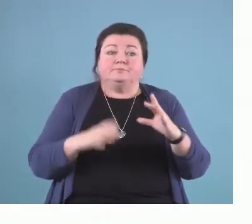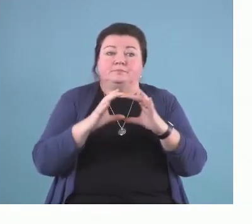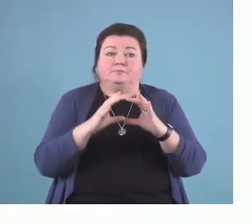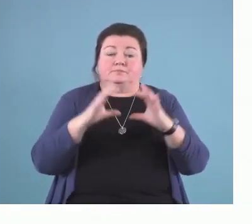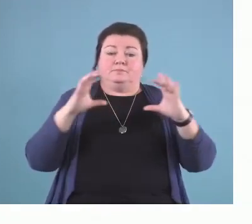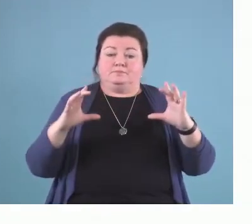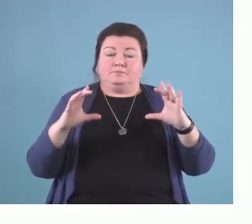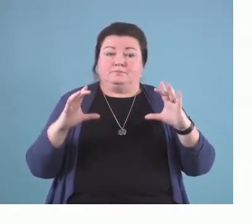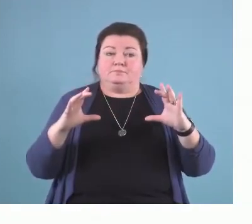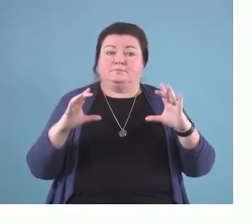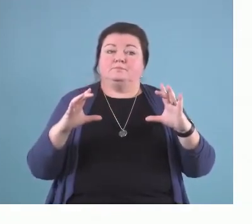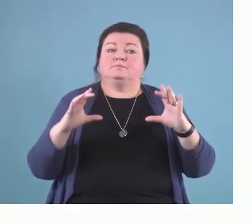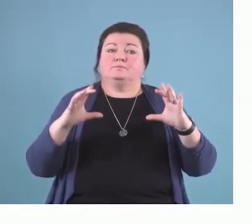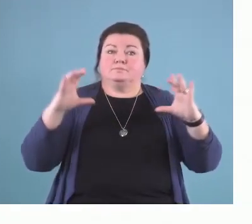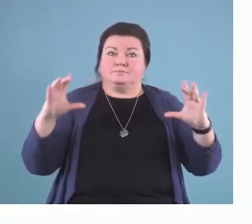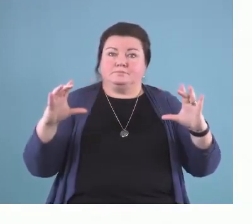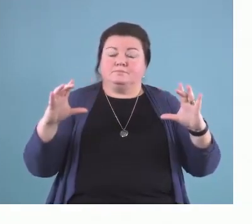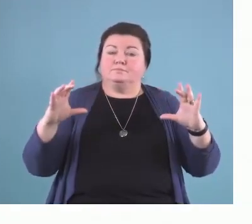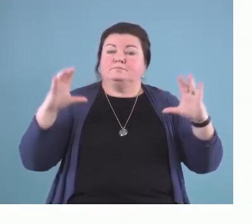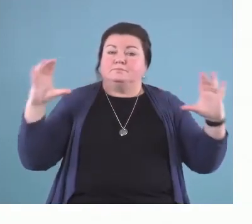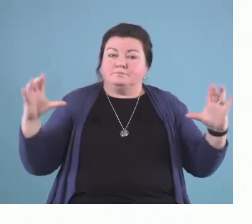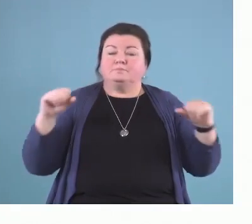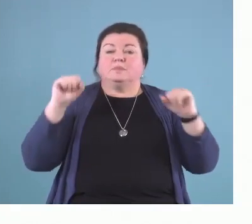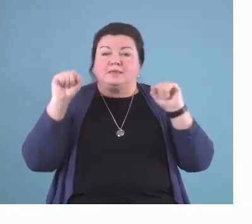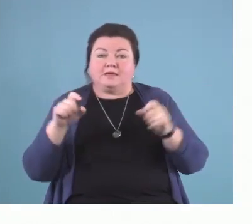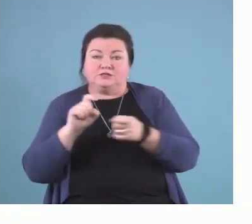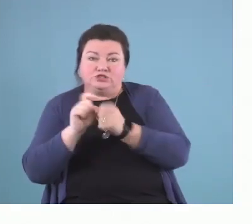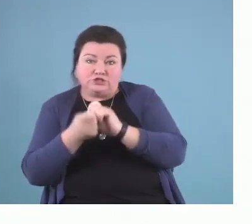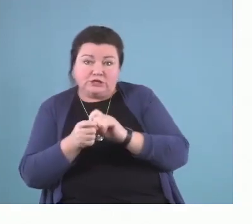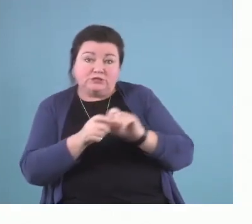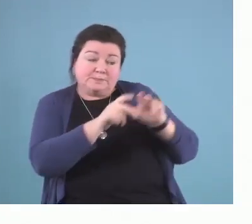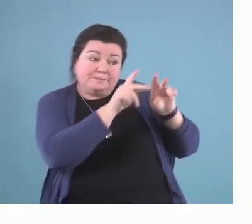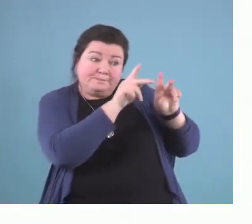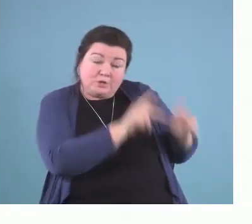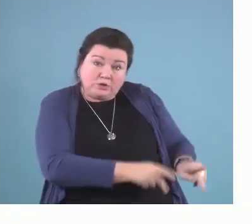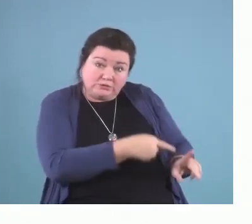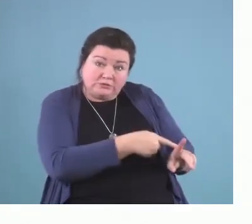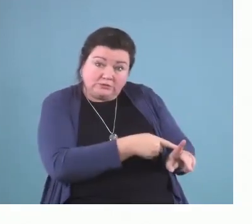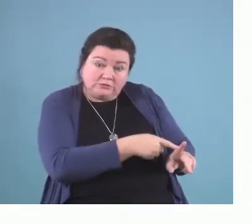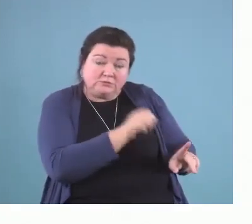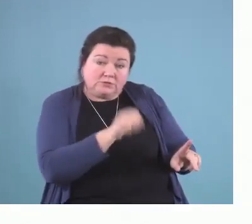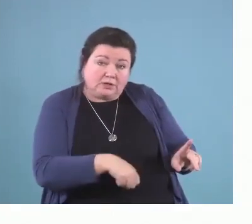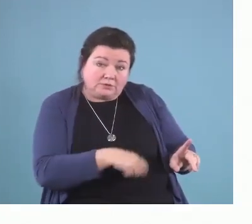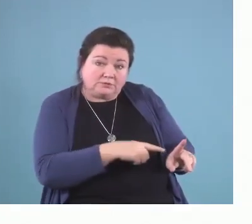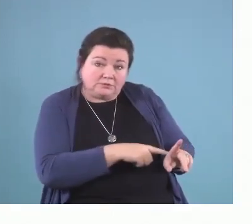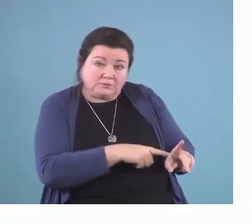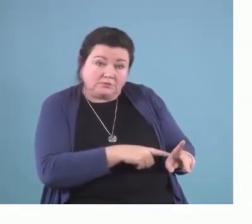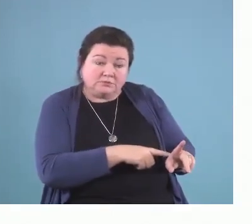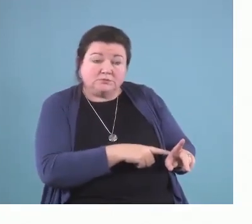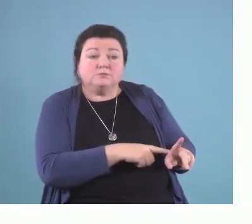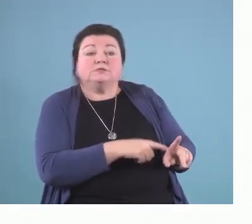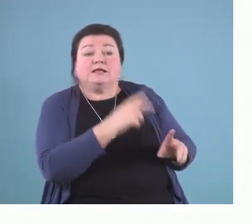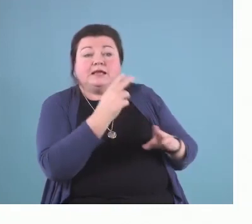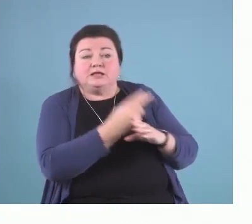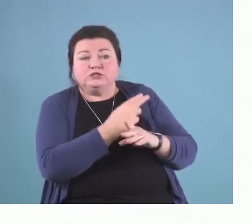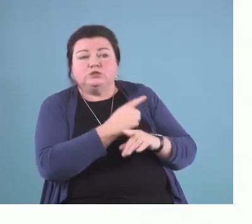broader and broader, saying that you can change a person's behavior. You can use any of these intervention